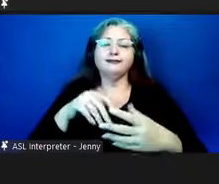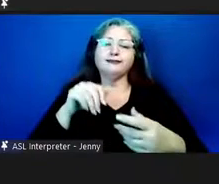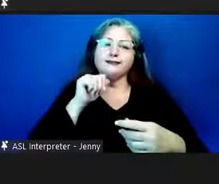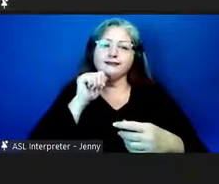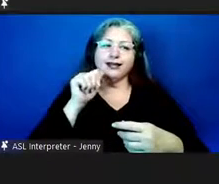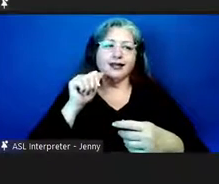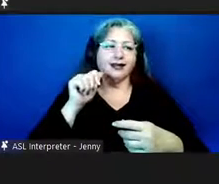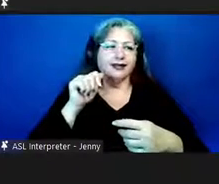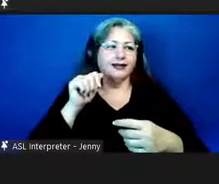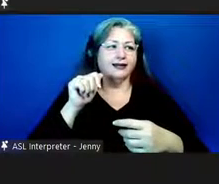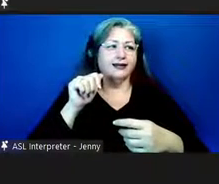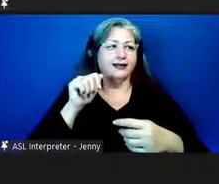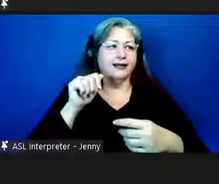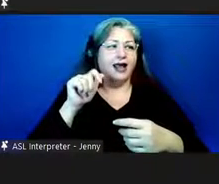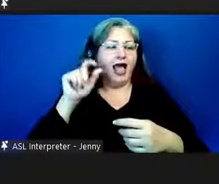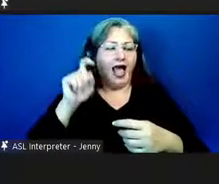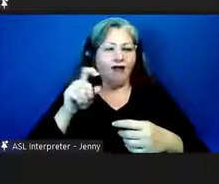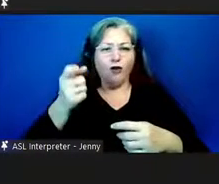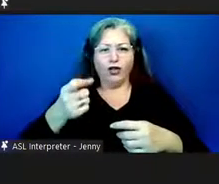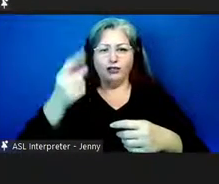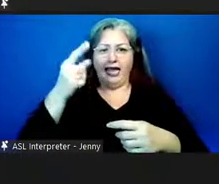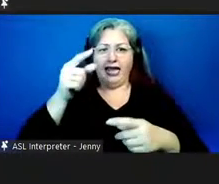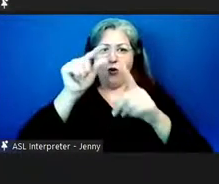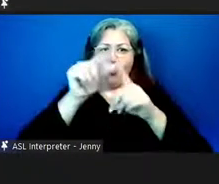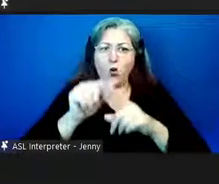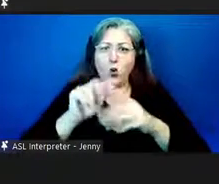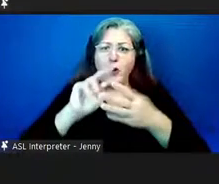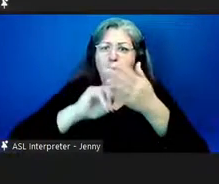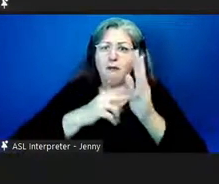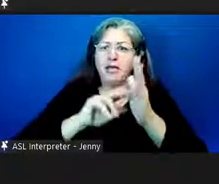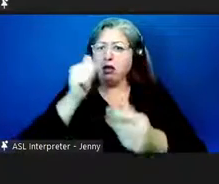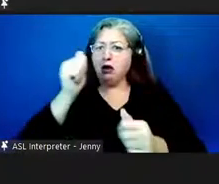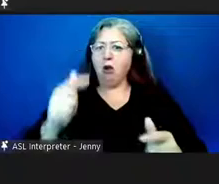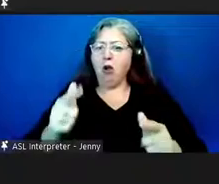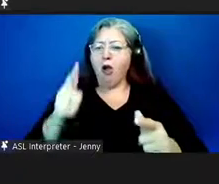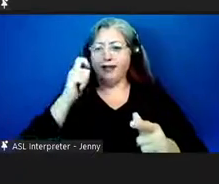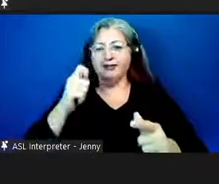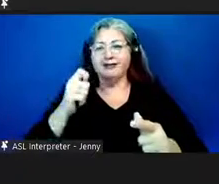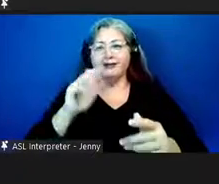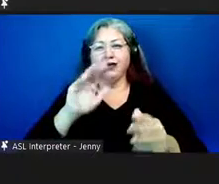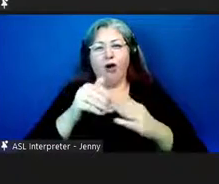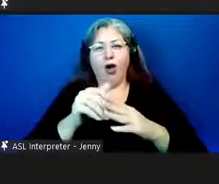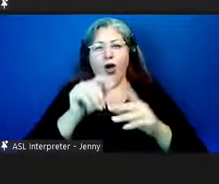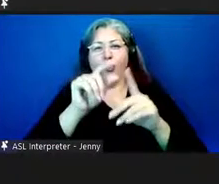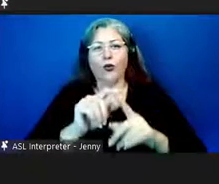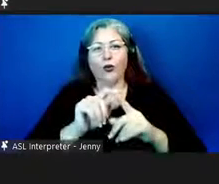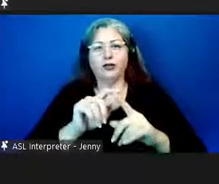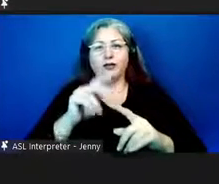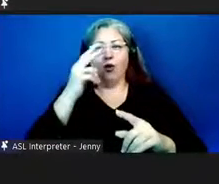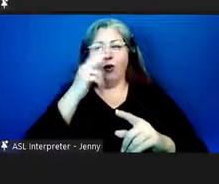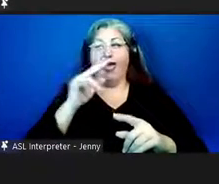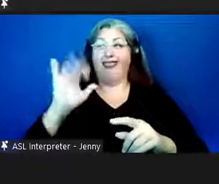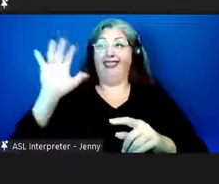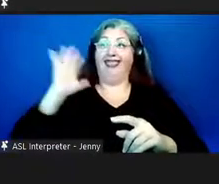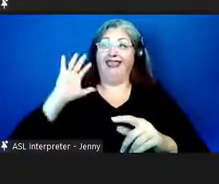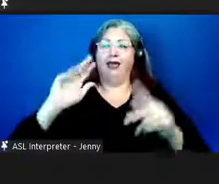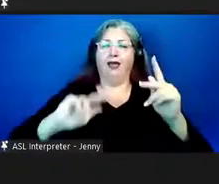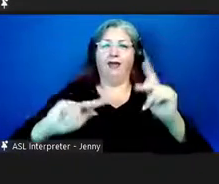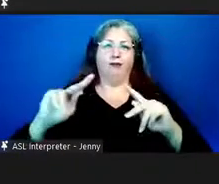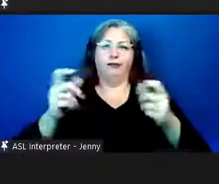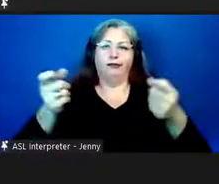needing to understand the meaning of the words because the words were in hawaiian and at that time most people didn't understand